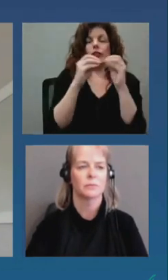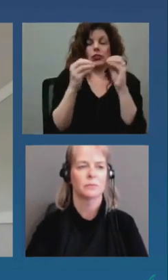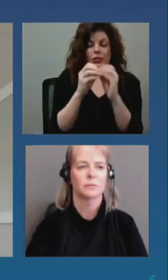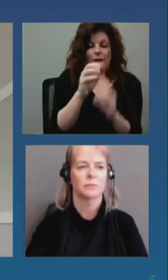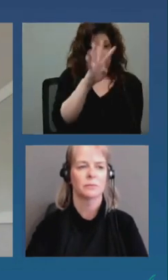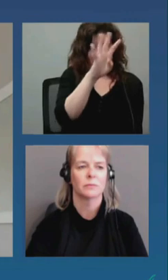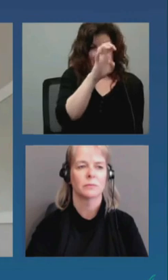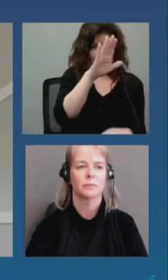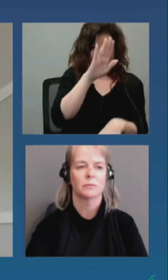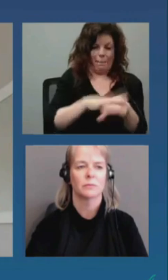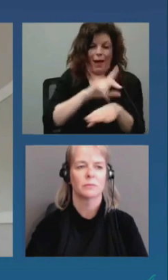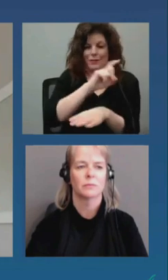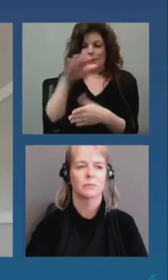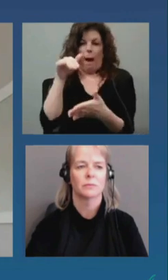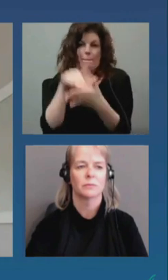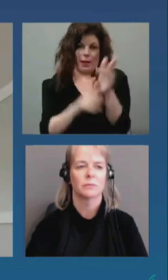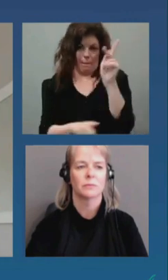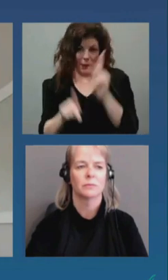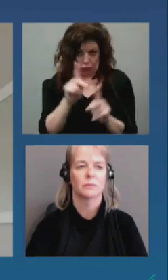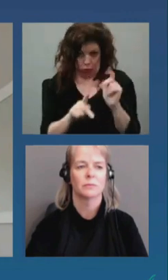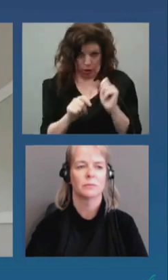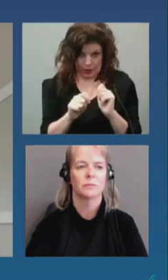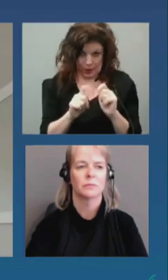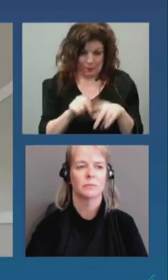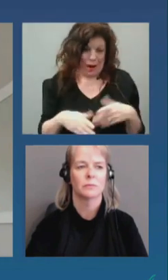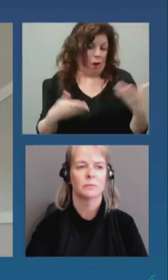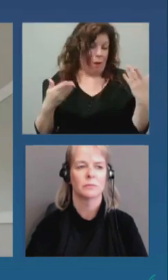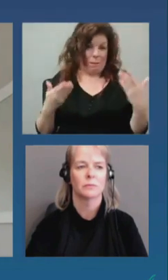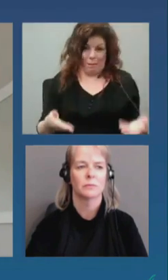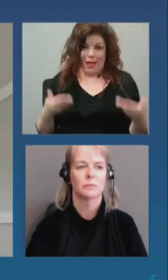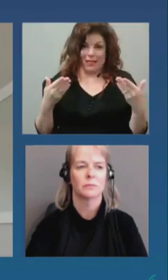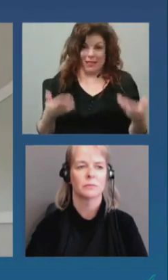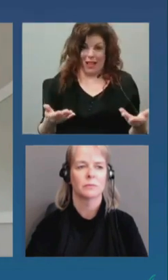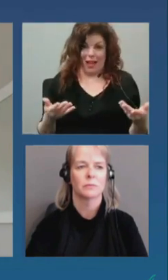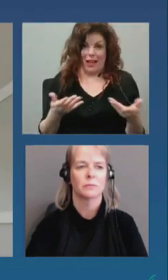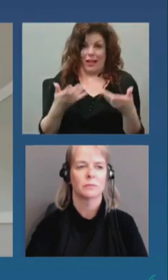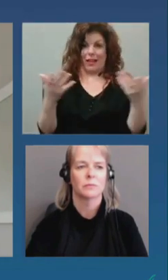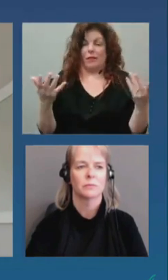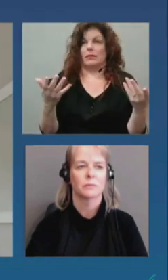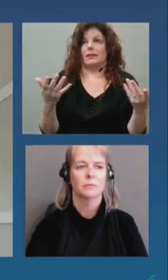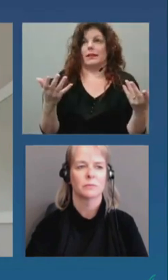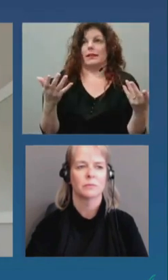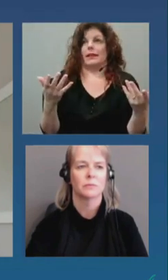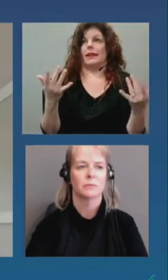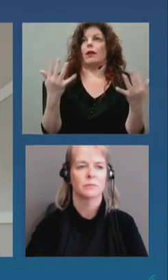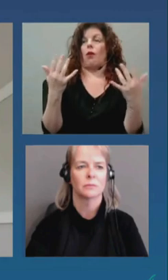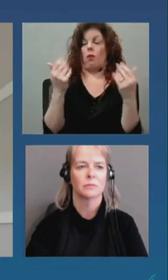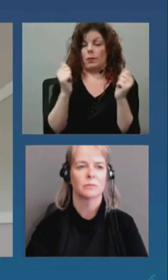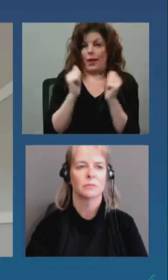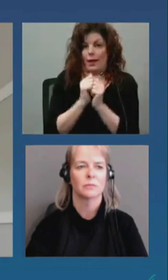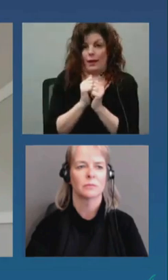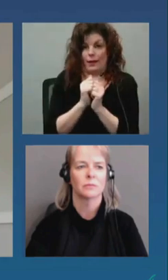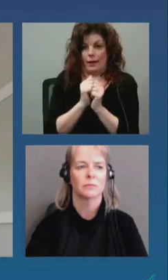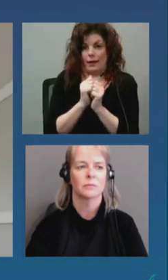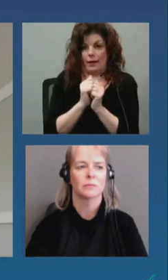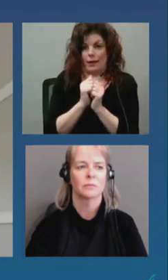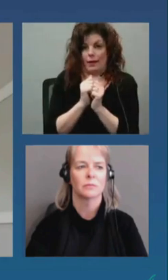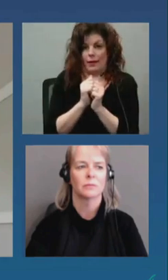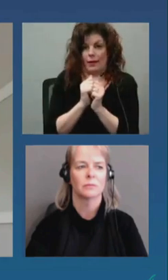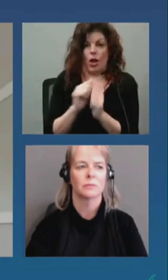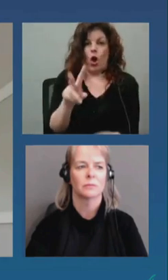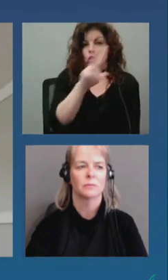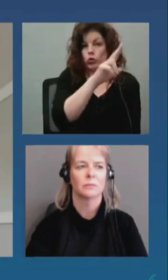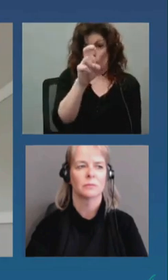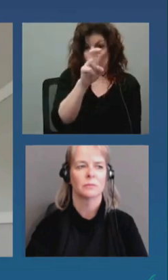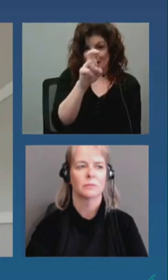000 personnes et maintenant ces jours maintenant c'était plus que 200